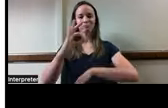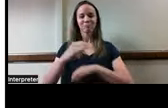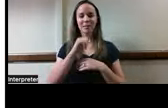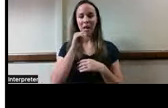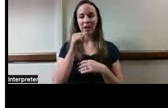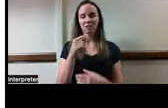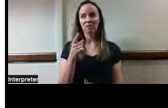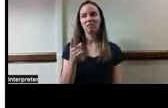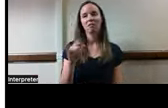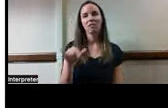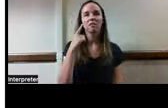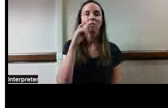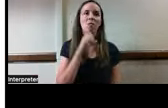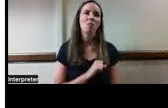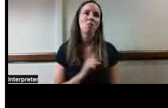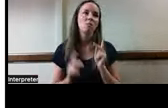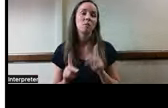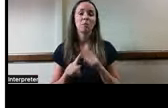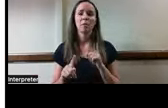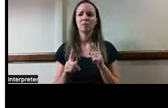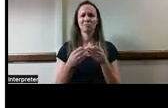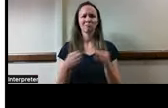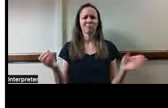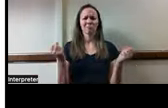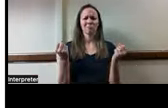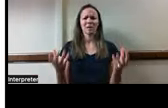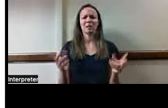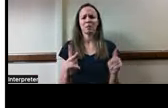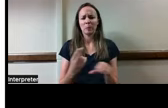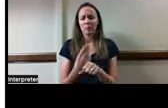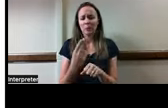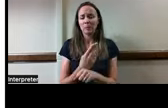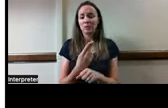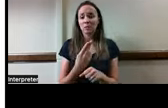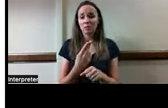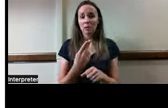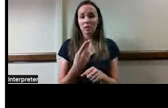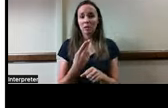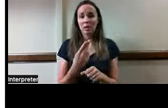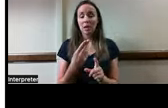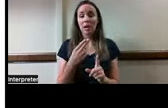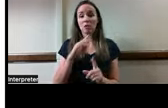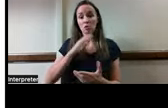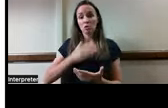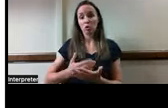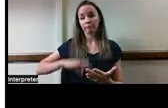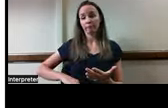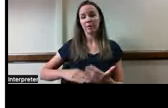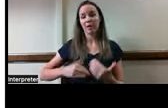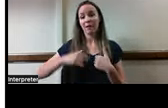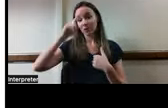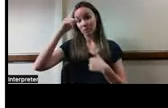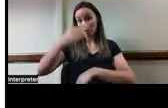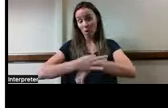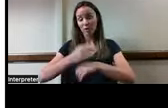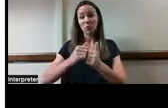old people. It's an everyday device. It's it's going to give her basically she has the benefit of a smart watch and everything else